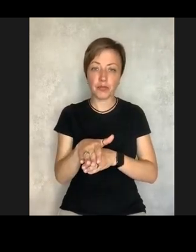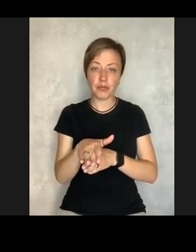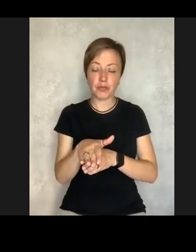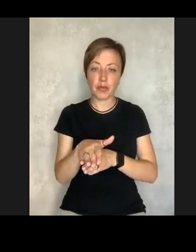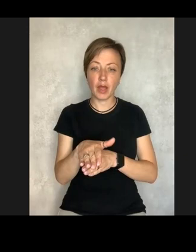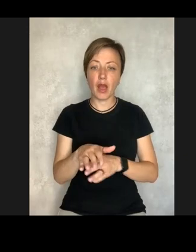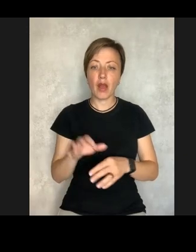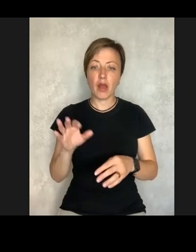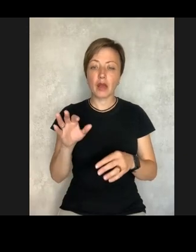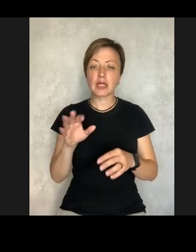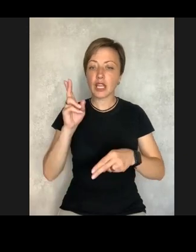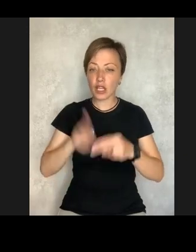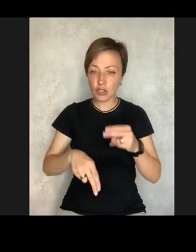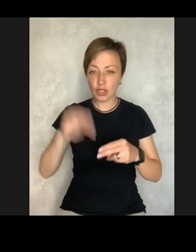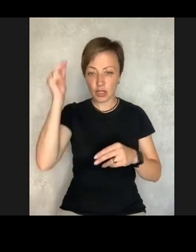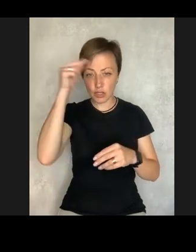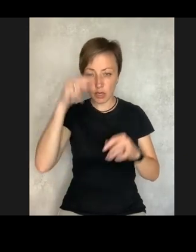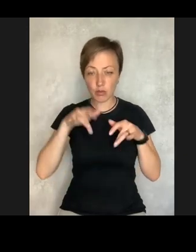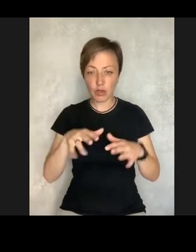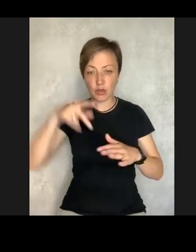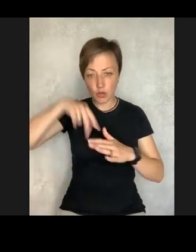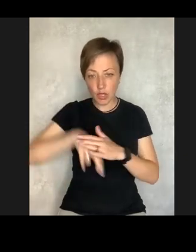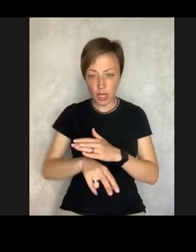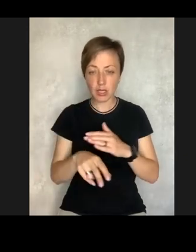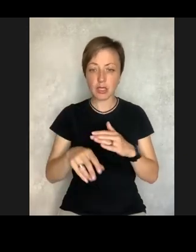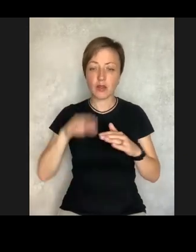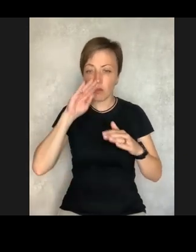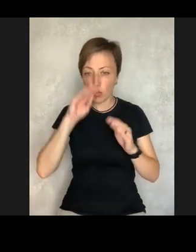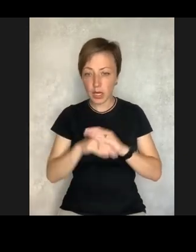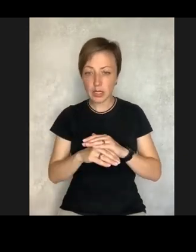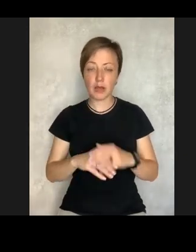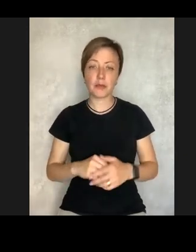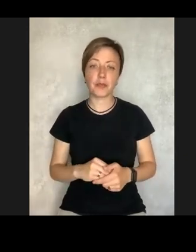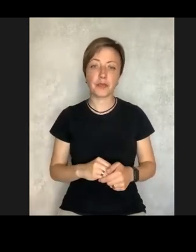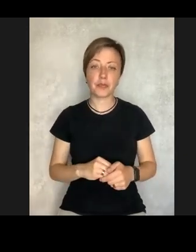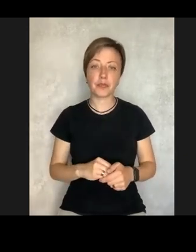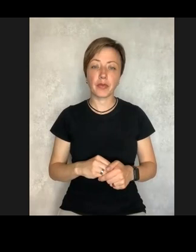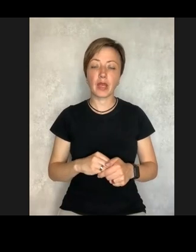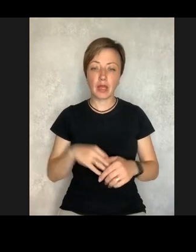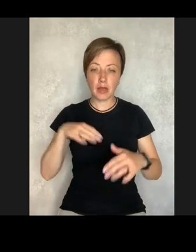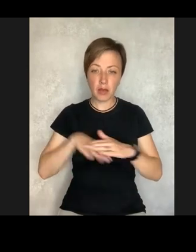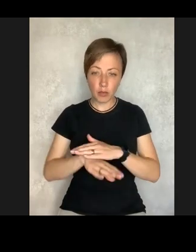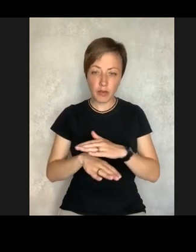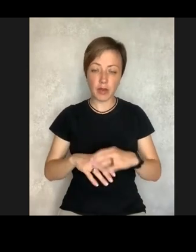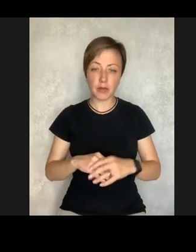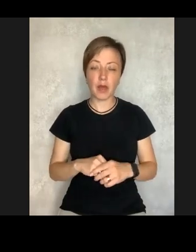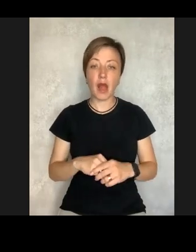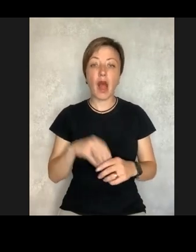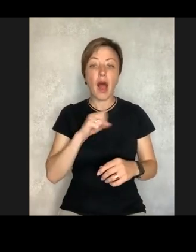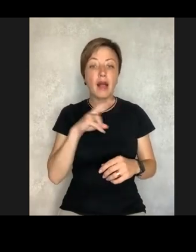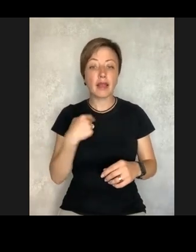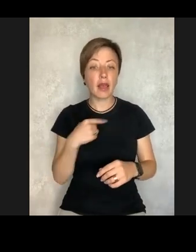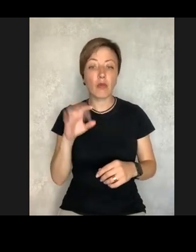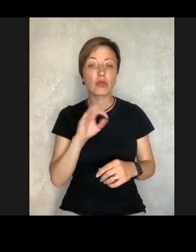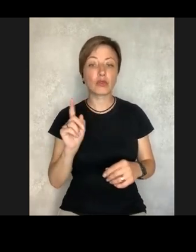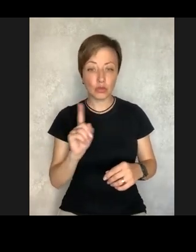you know, for security reasons to disrupt the education process, and you have to go to the